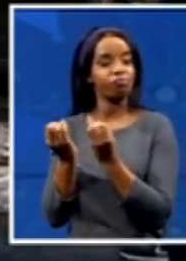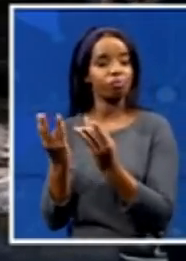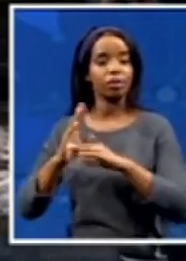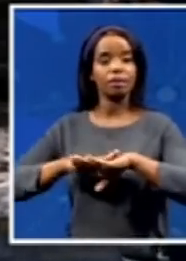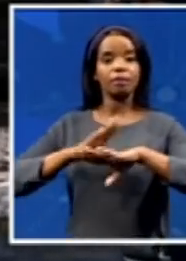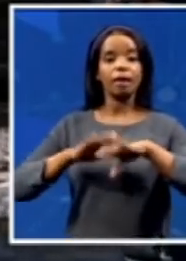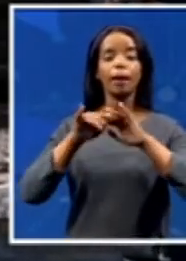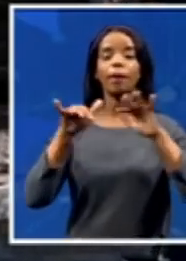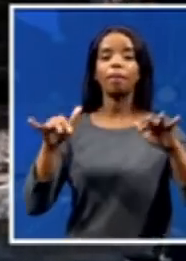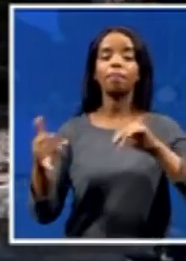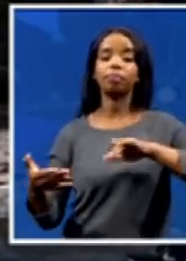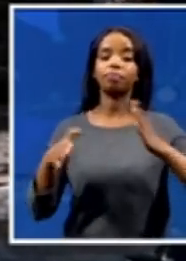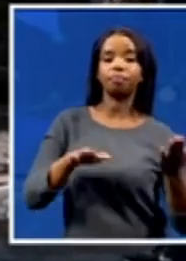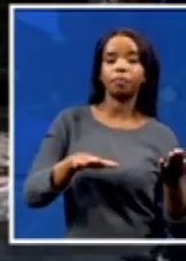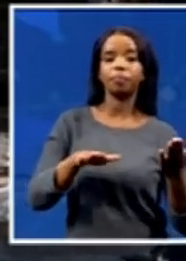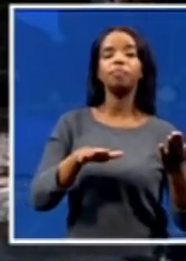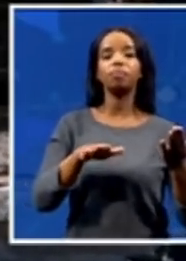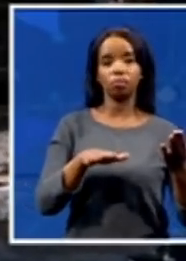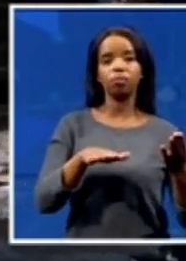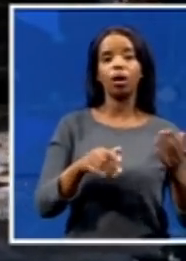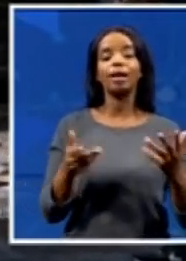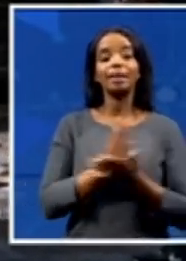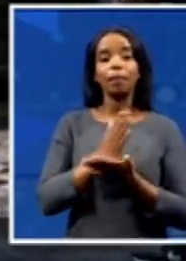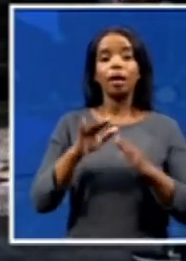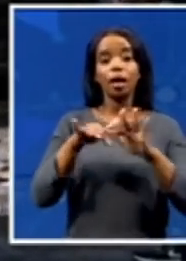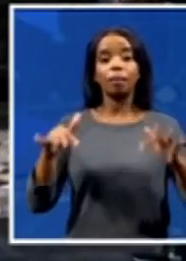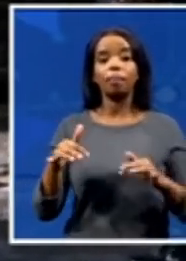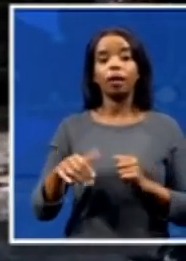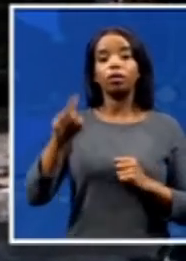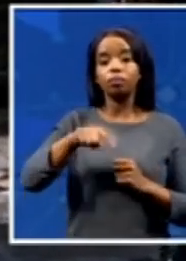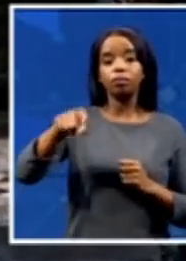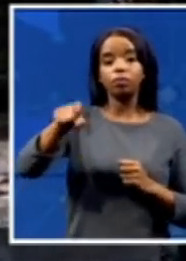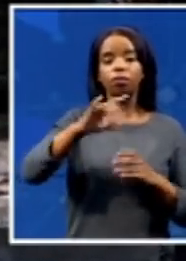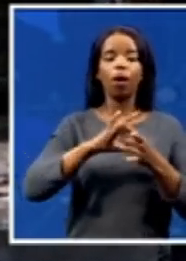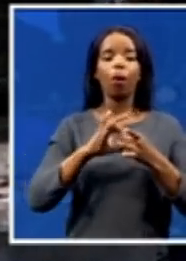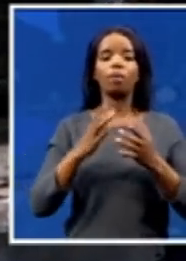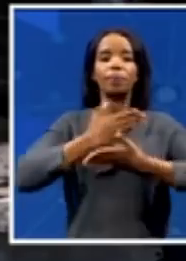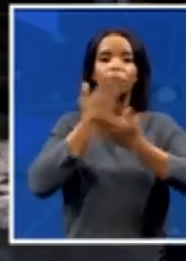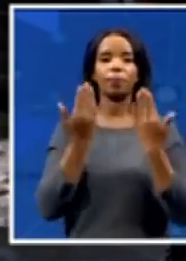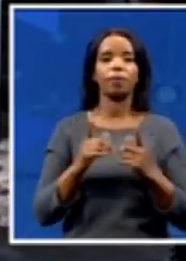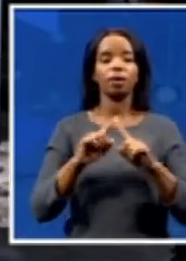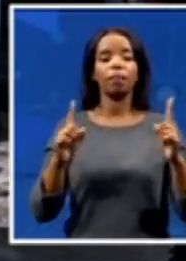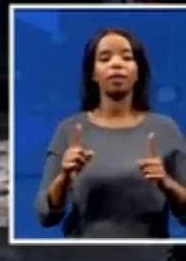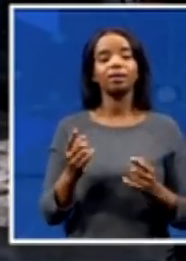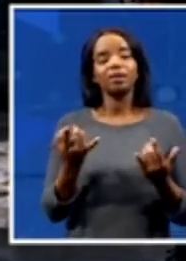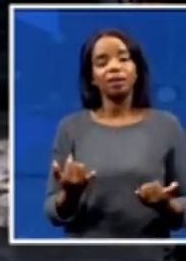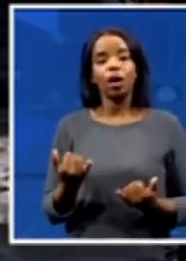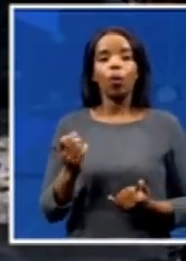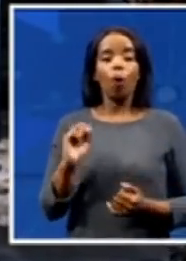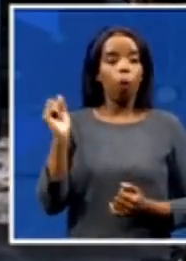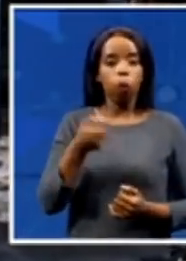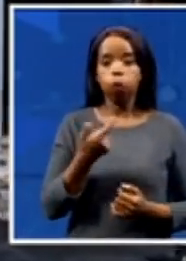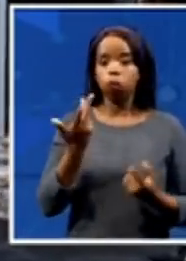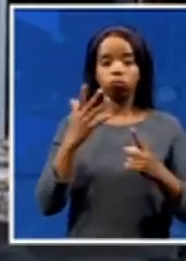destitute. Of course, now, Desiree, it's all hands on deck from government, from civil society, from non